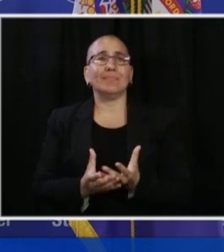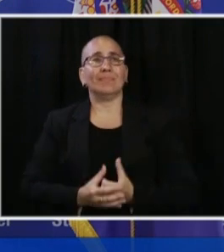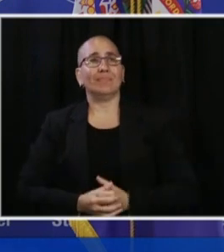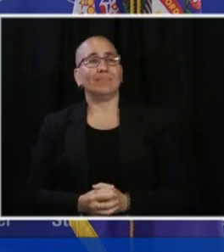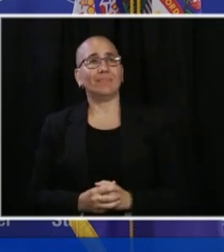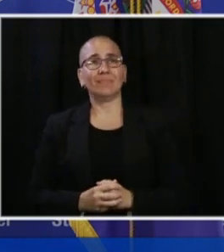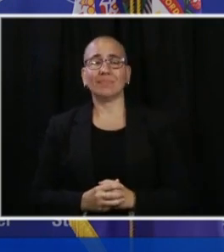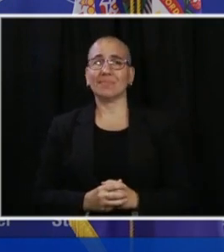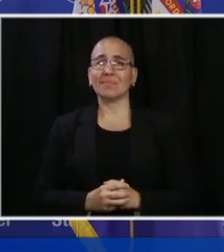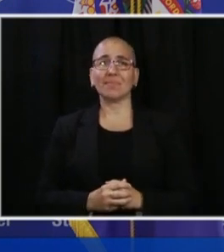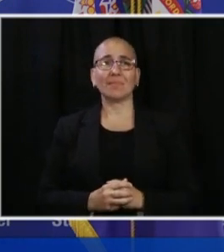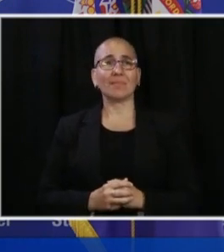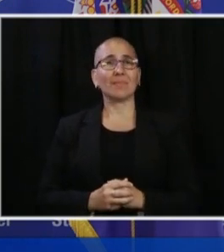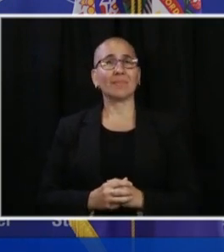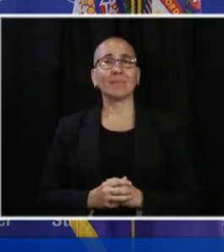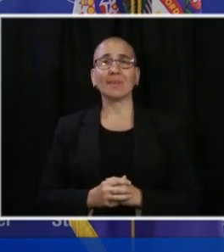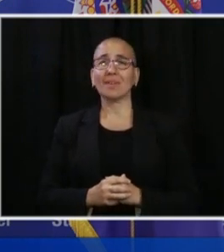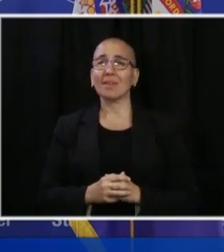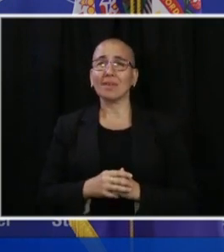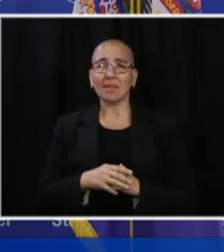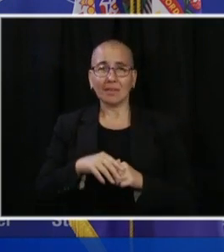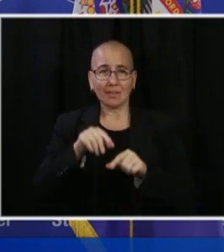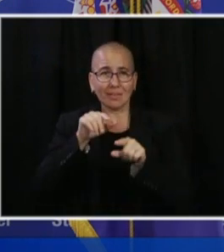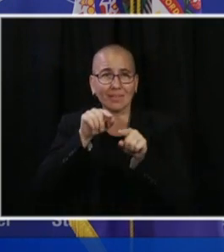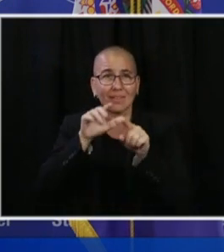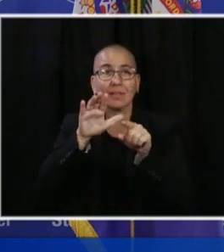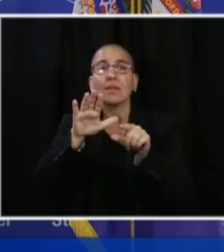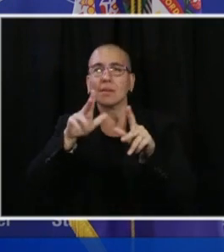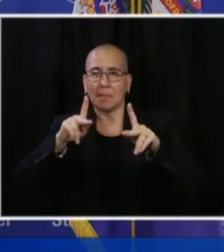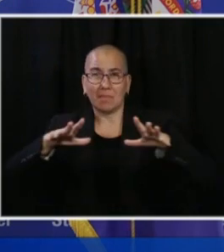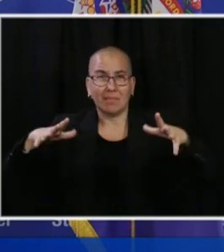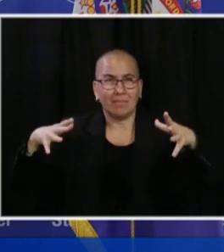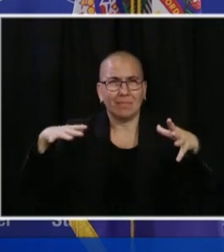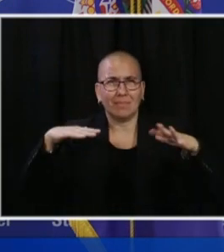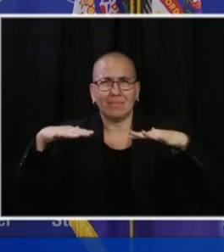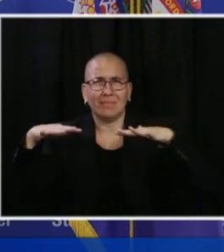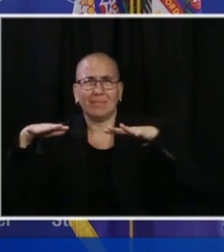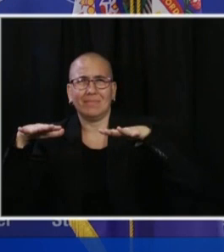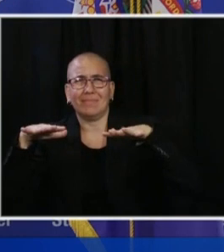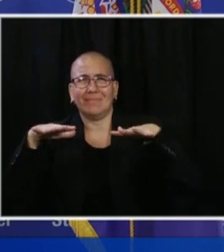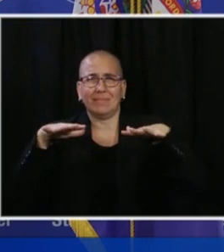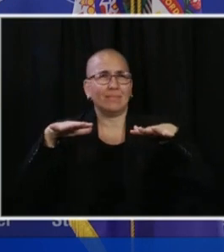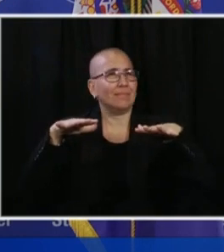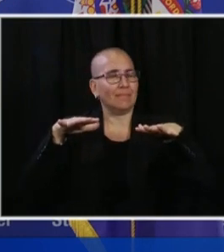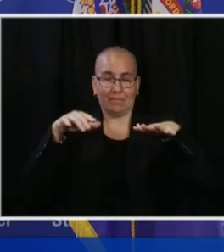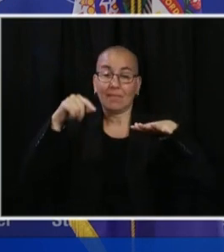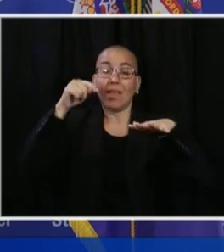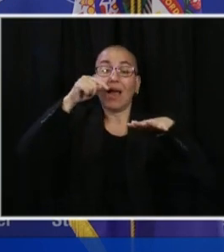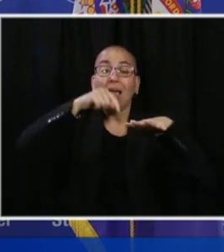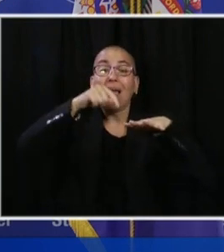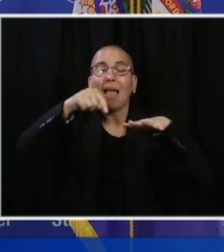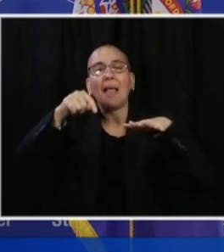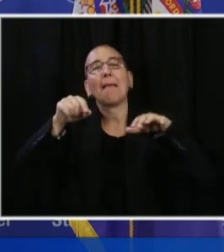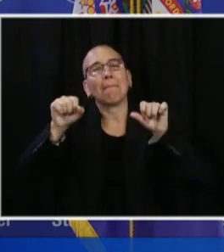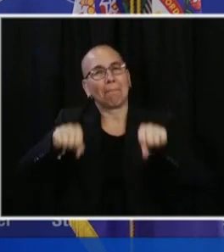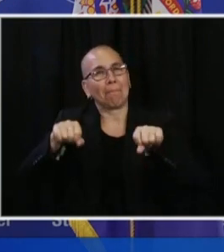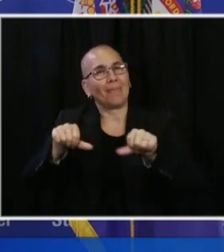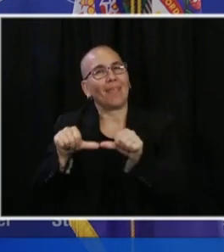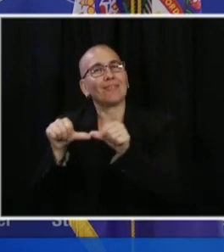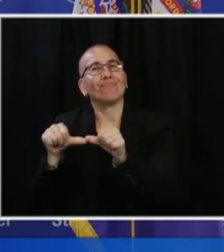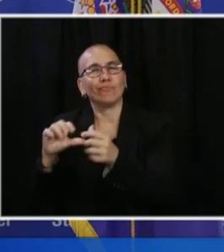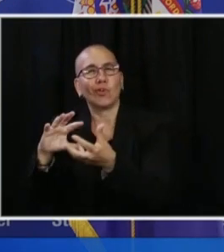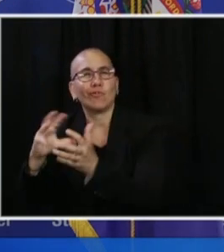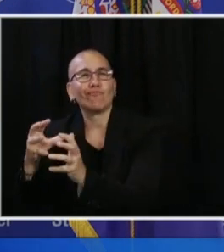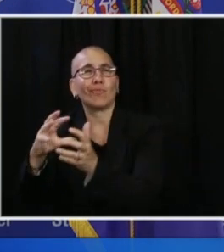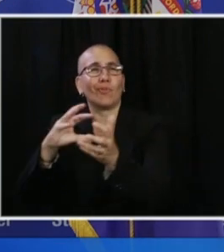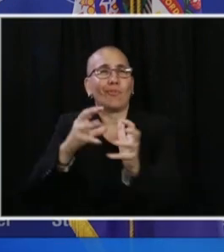to eventually come to the places where we're at. This is a moment of inflection. It's a moment of real change. It's a moment that